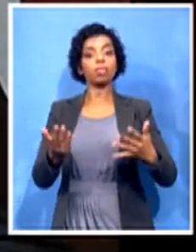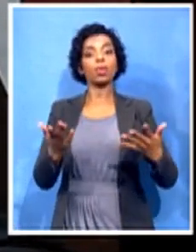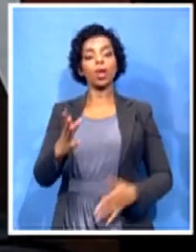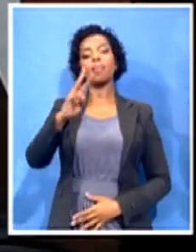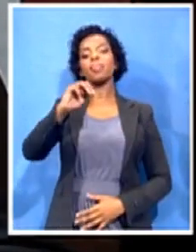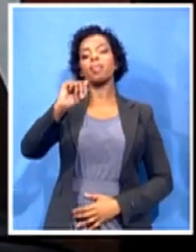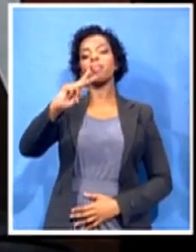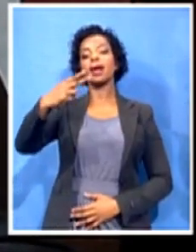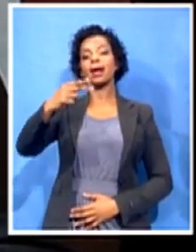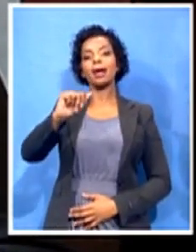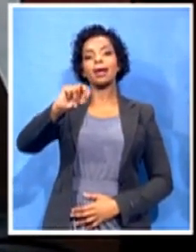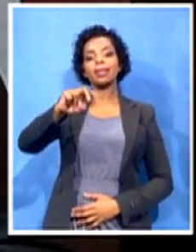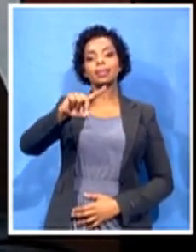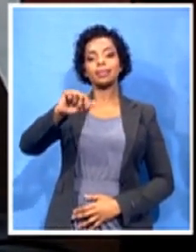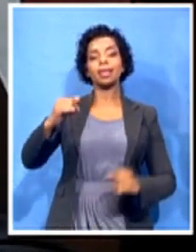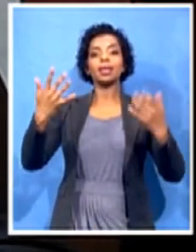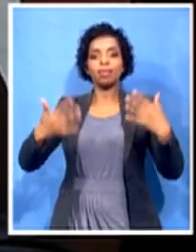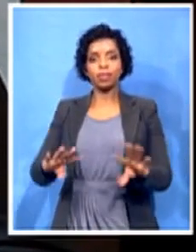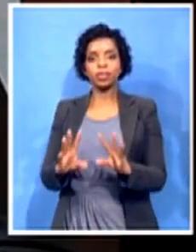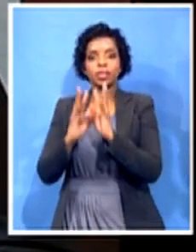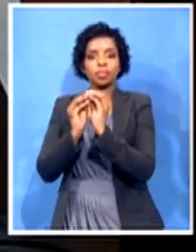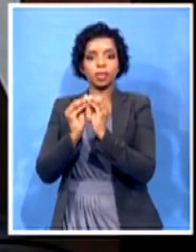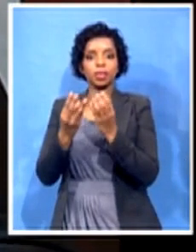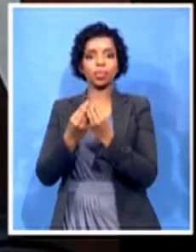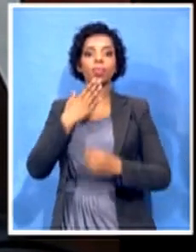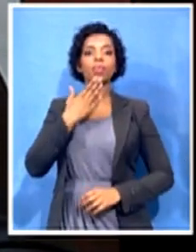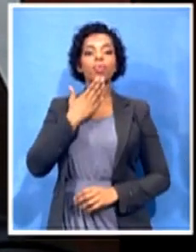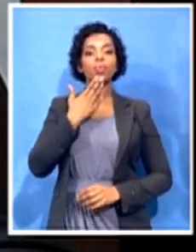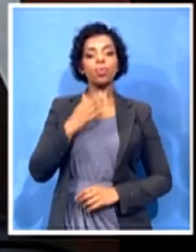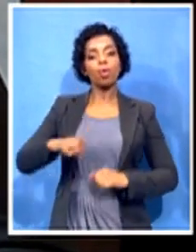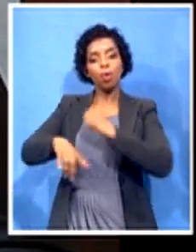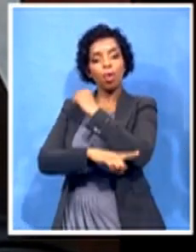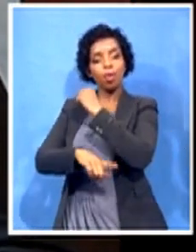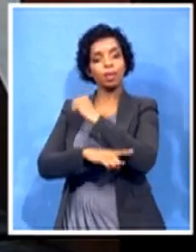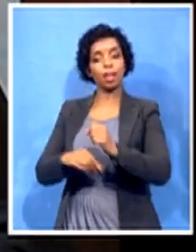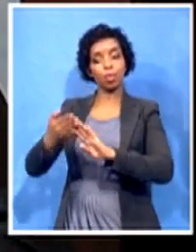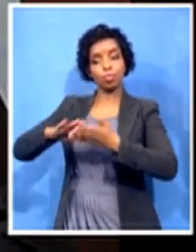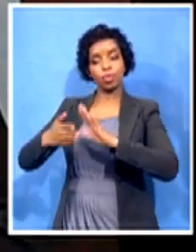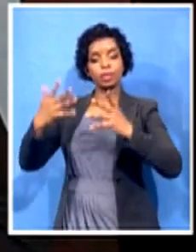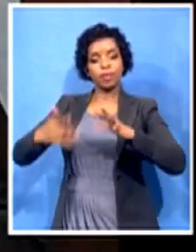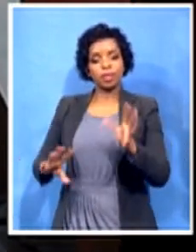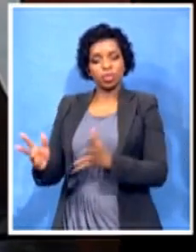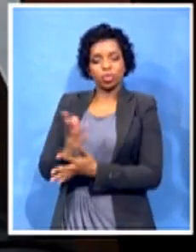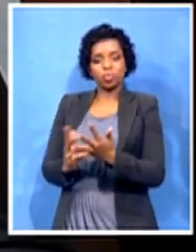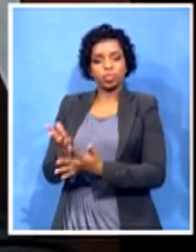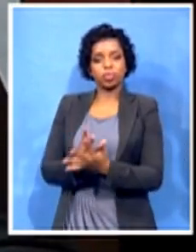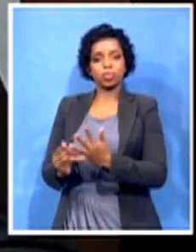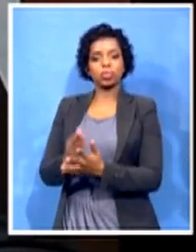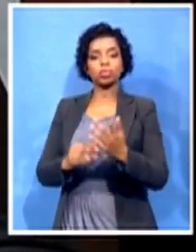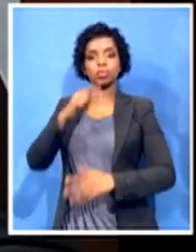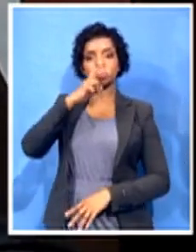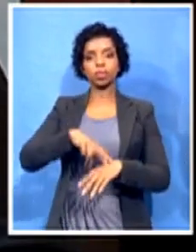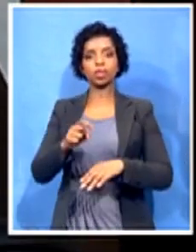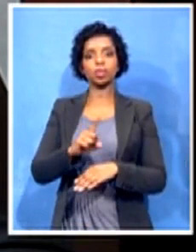and they are working out, trying to work as speedily as possible to find a solution to this matter so that indeed the land can be